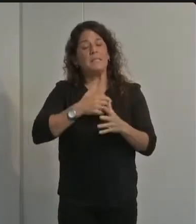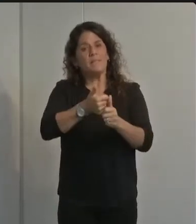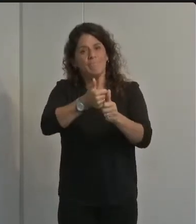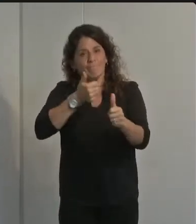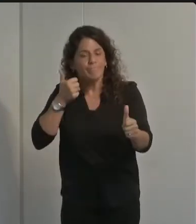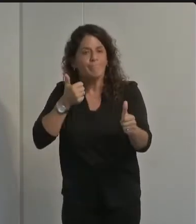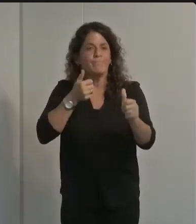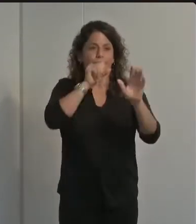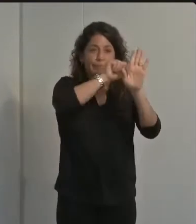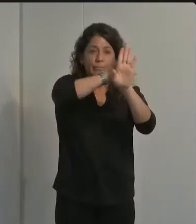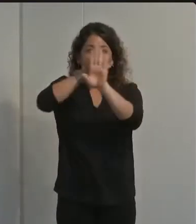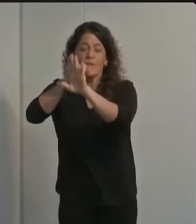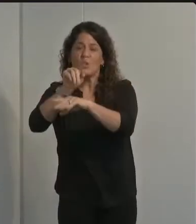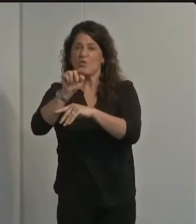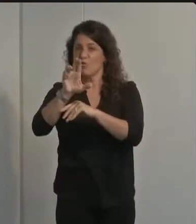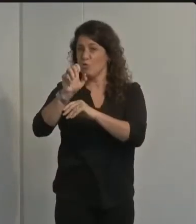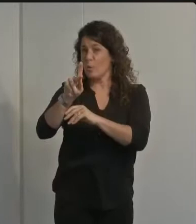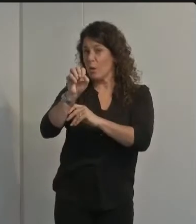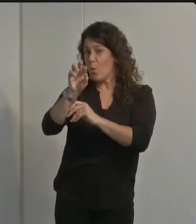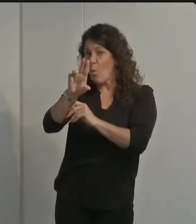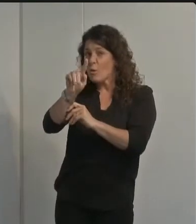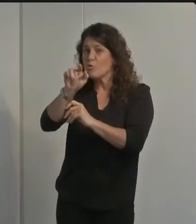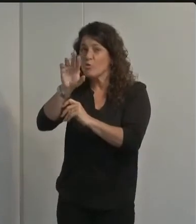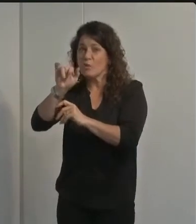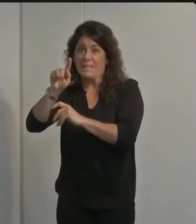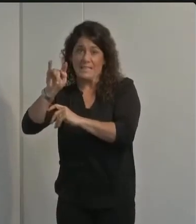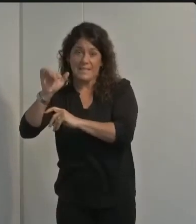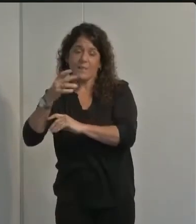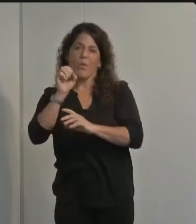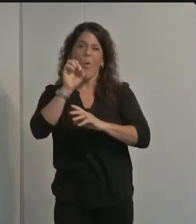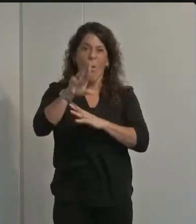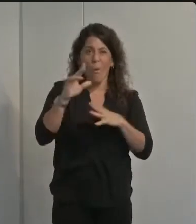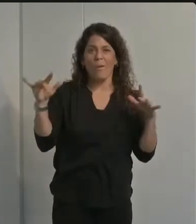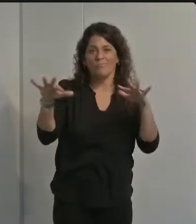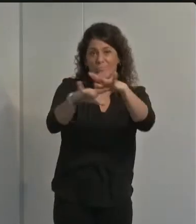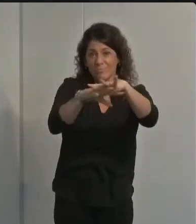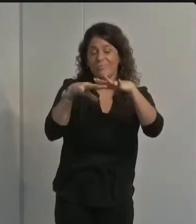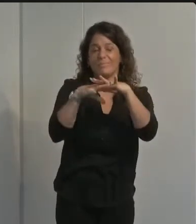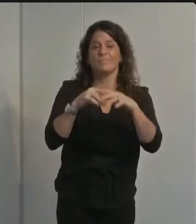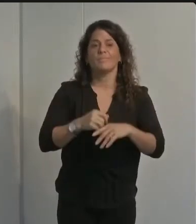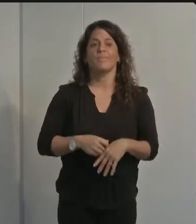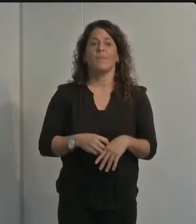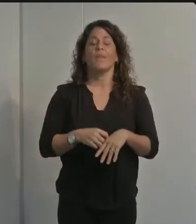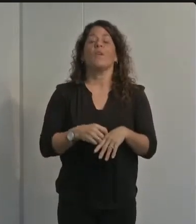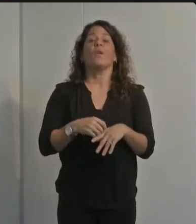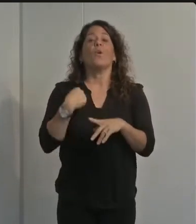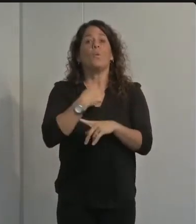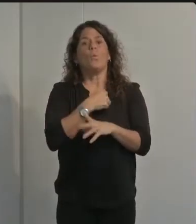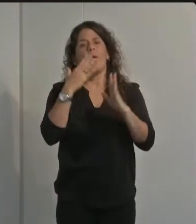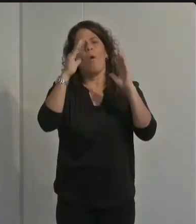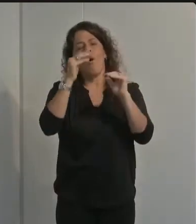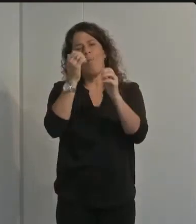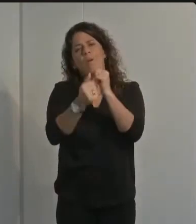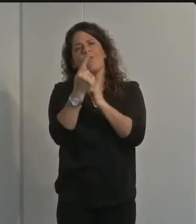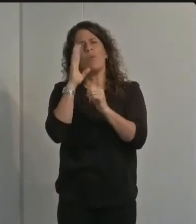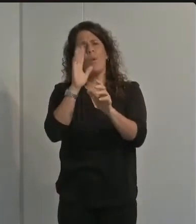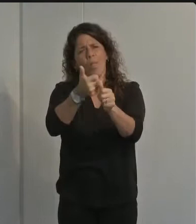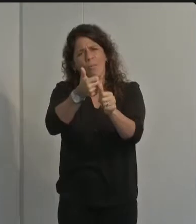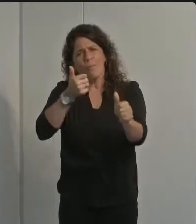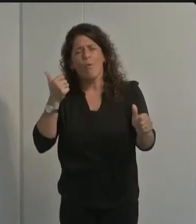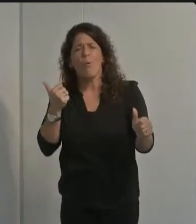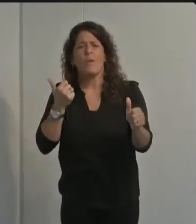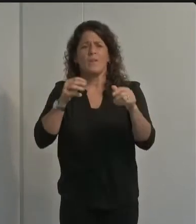this year i'm very hopeful that like labor day weekend our community will rally to this moment and avoid spreading the covet 19